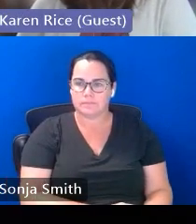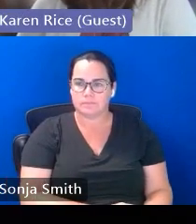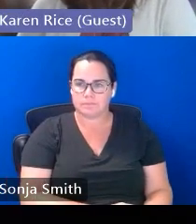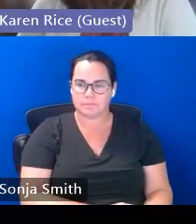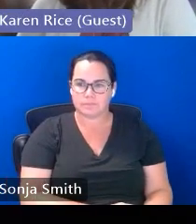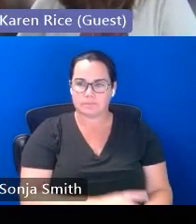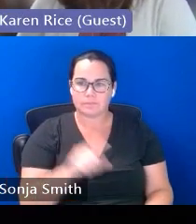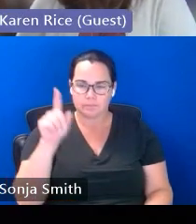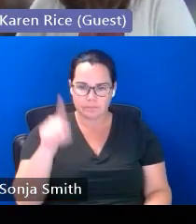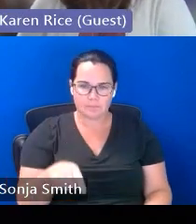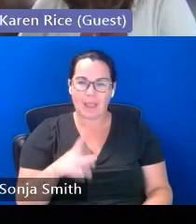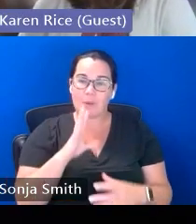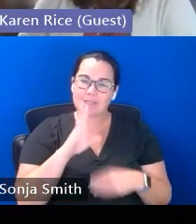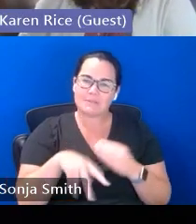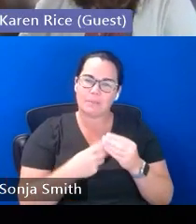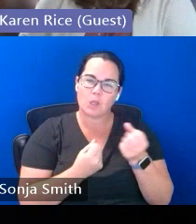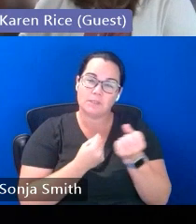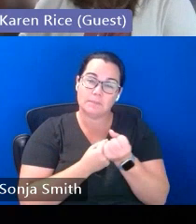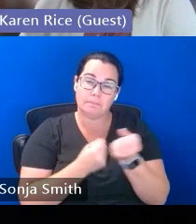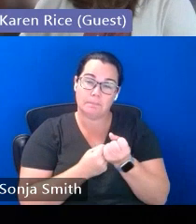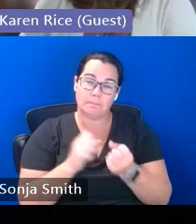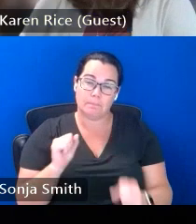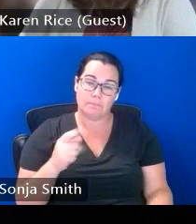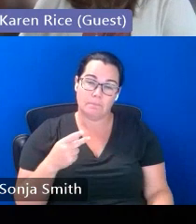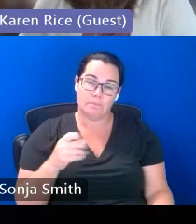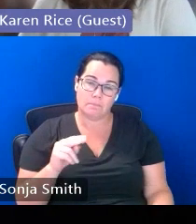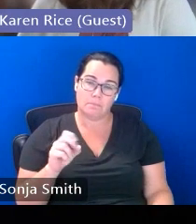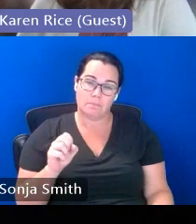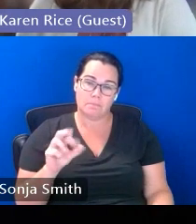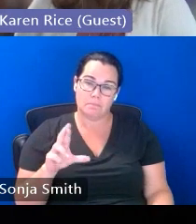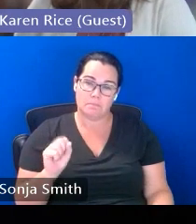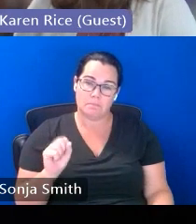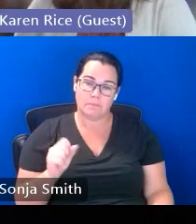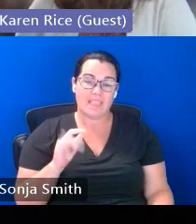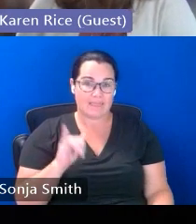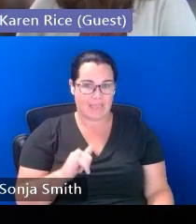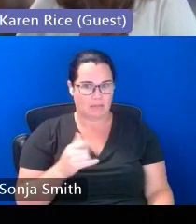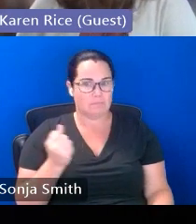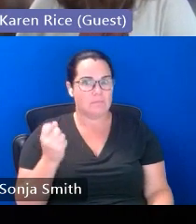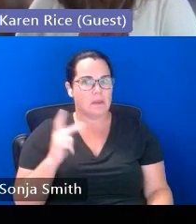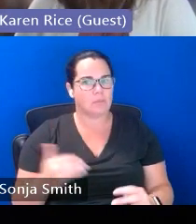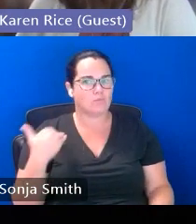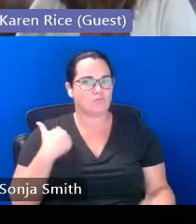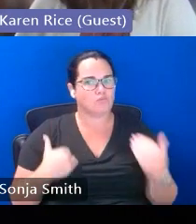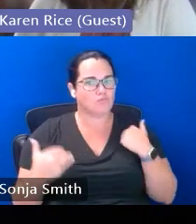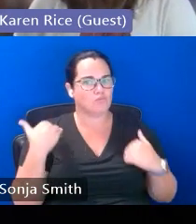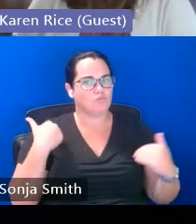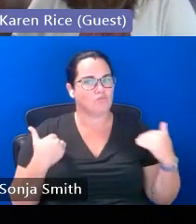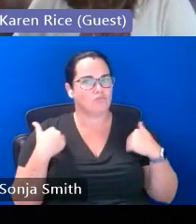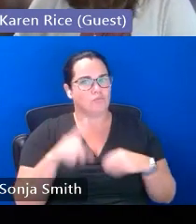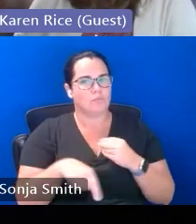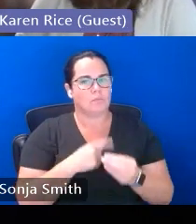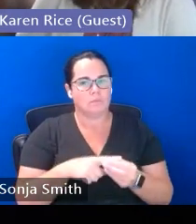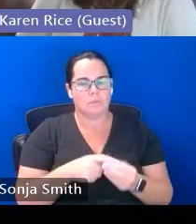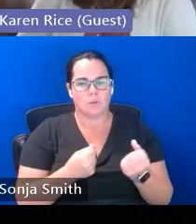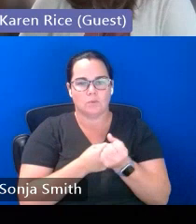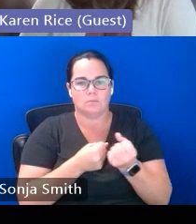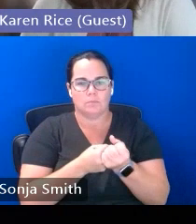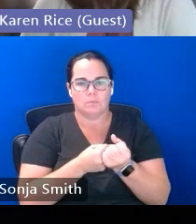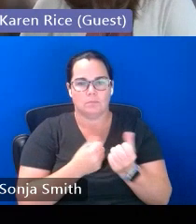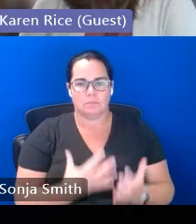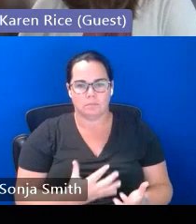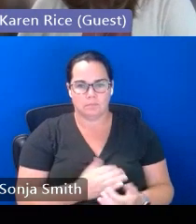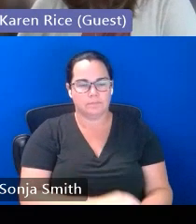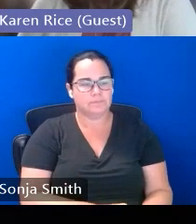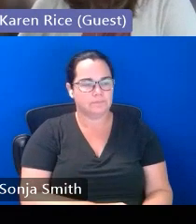want to talk about sponsors because sponsors are a question that we get all the time at schoolhouse so many times